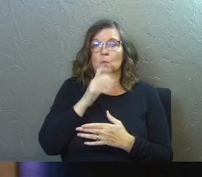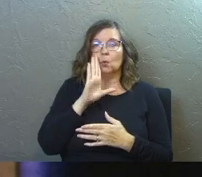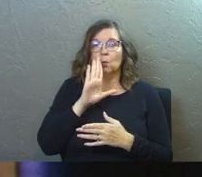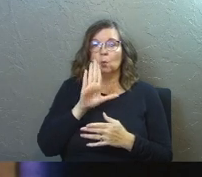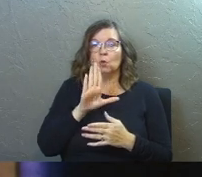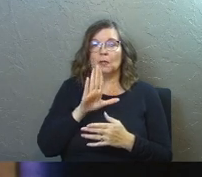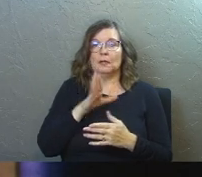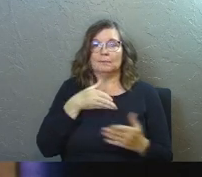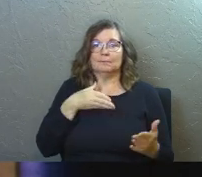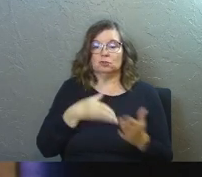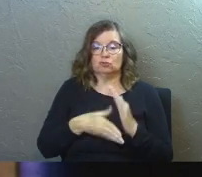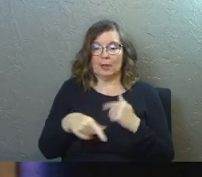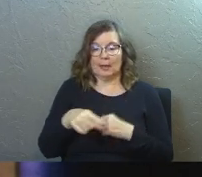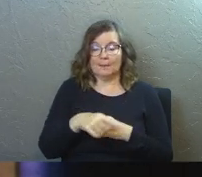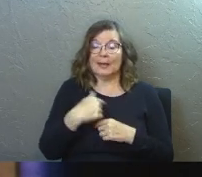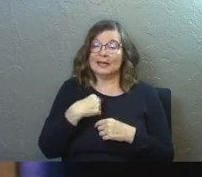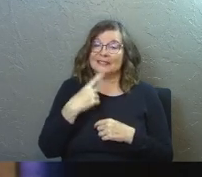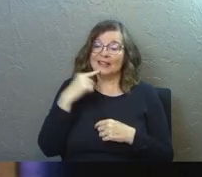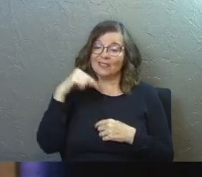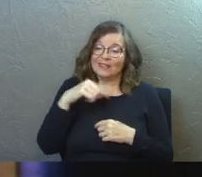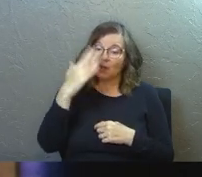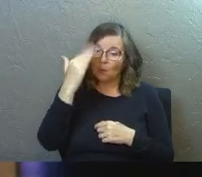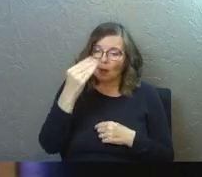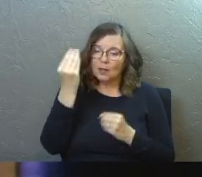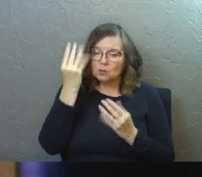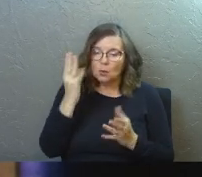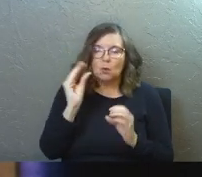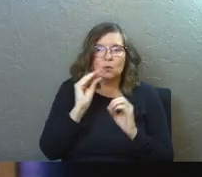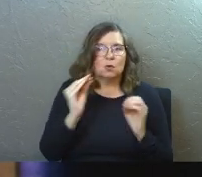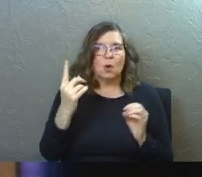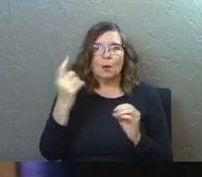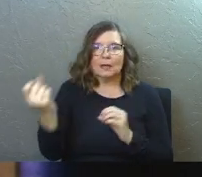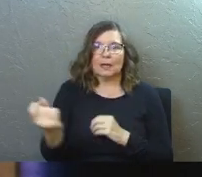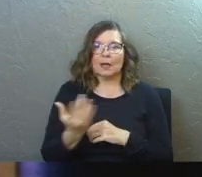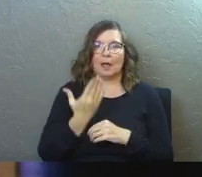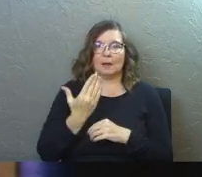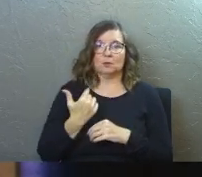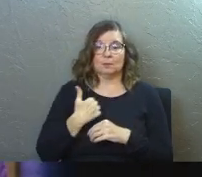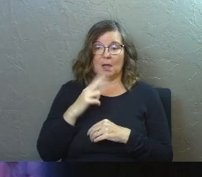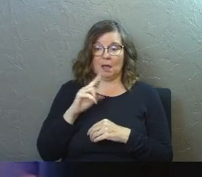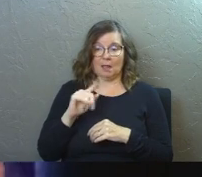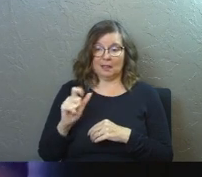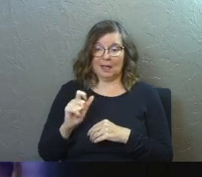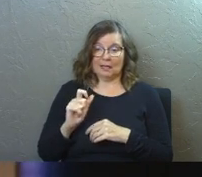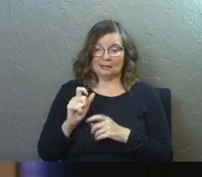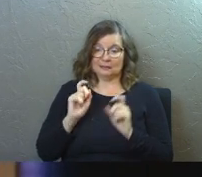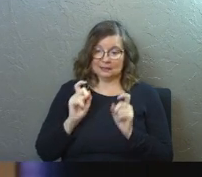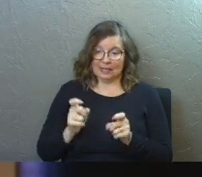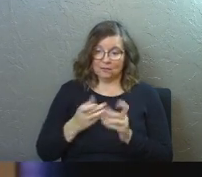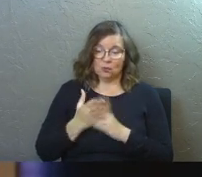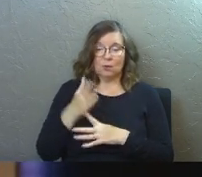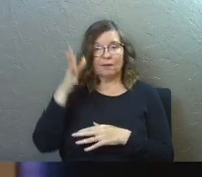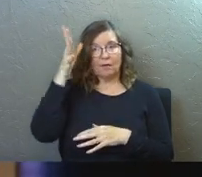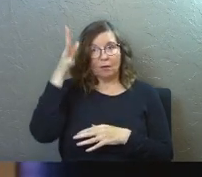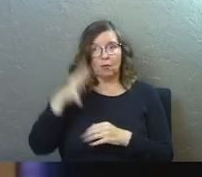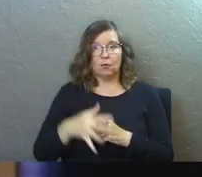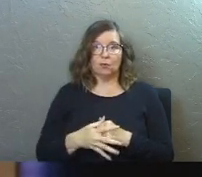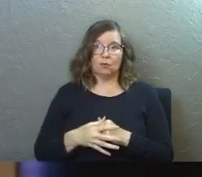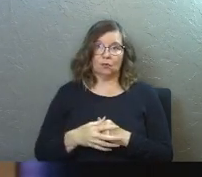was who would betray him. And he said, this is why I told you that no one can come to me unless it is granted to him by my father.